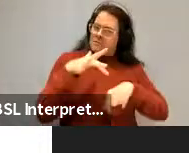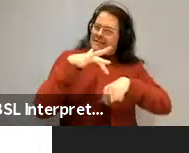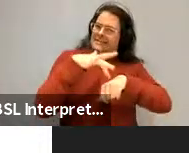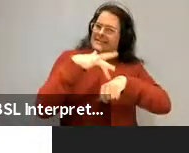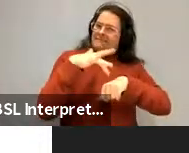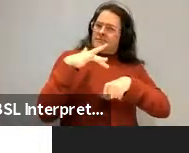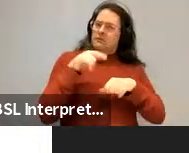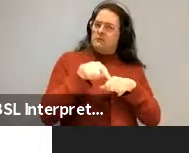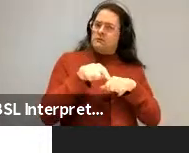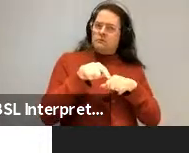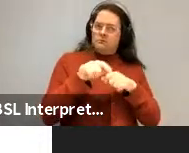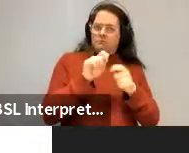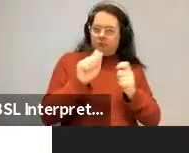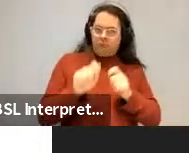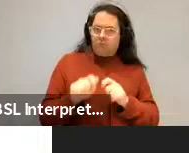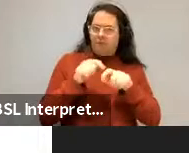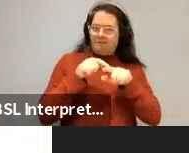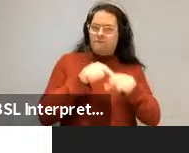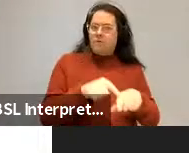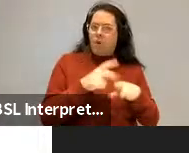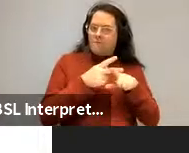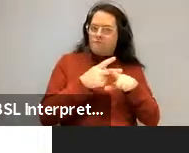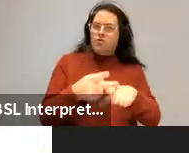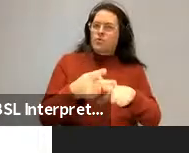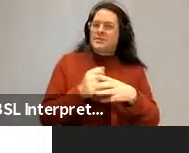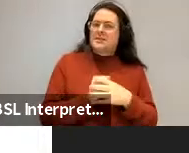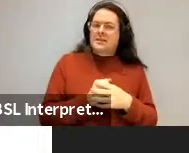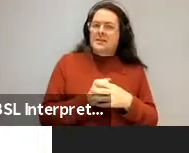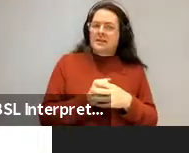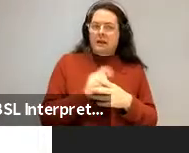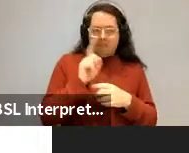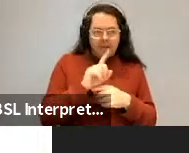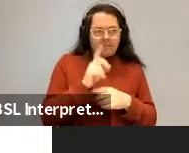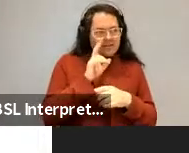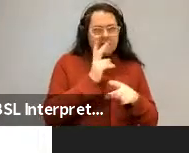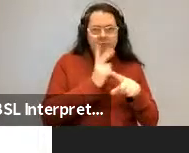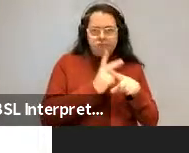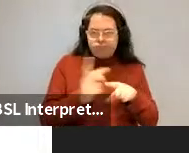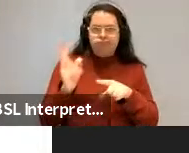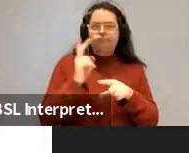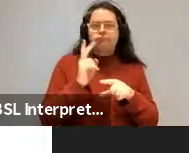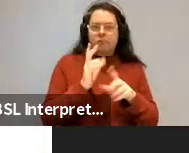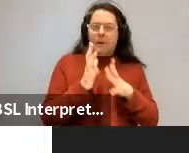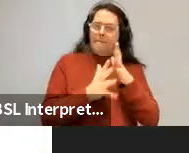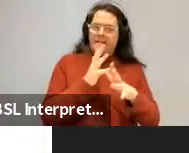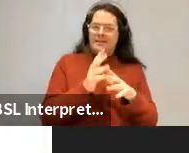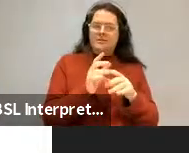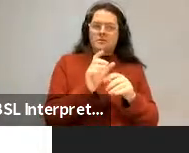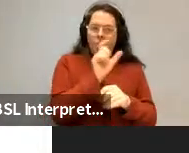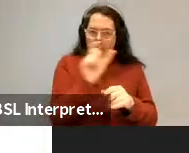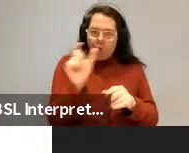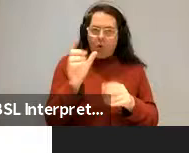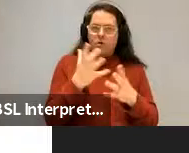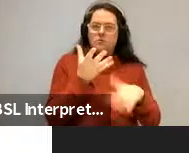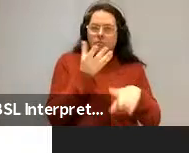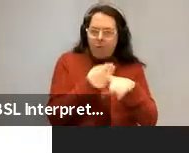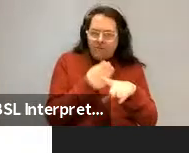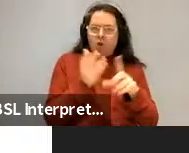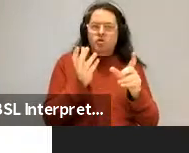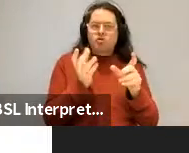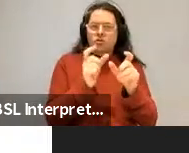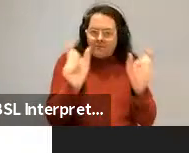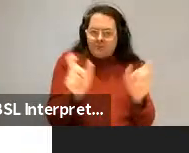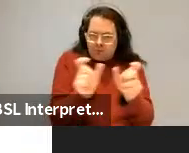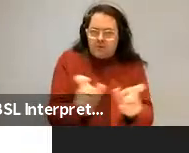for which we actually, know, there's people are very sensitive to that kind of frequency at both at the word and morphological level and at the combinatory